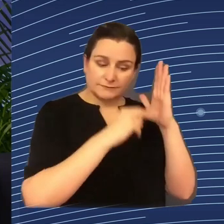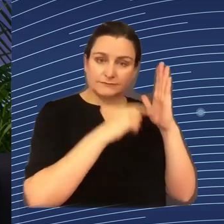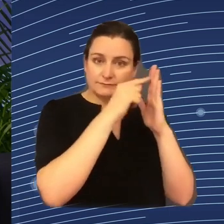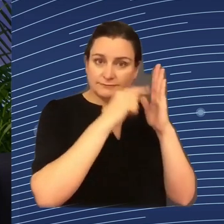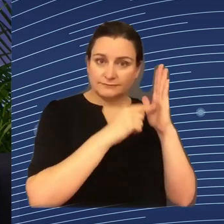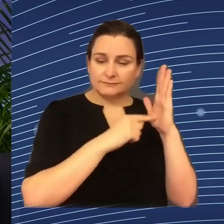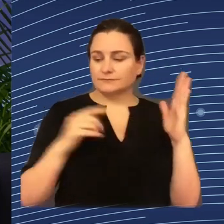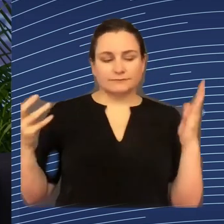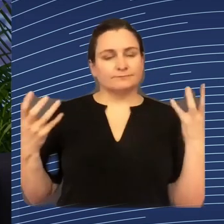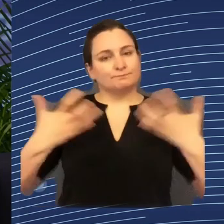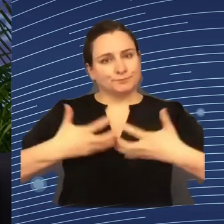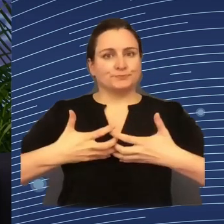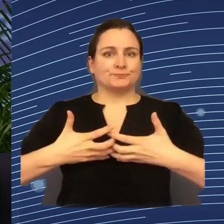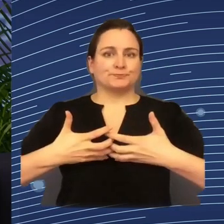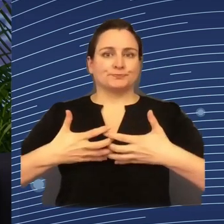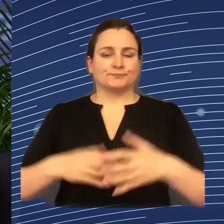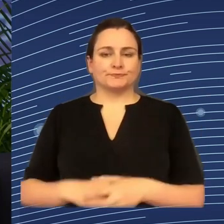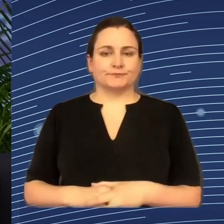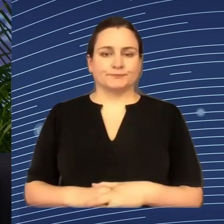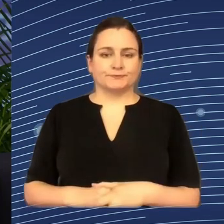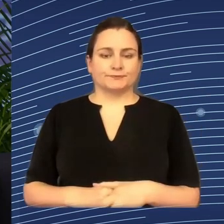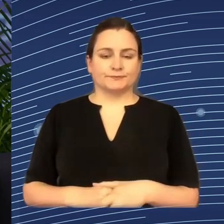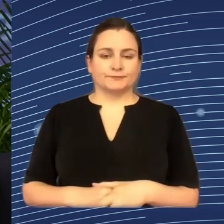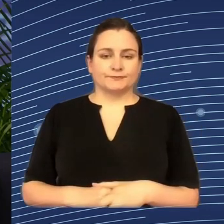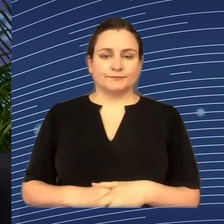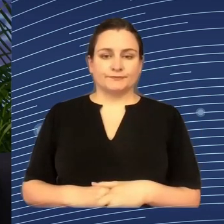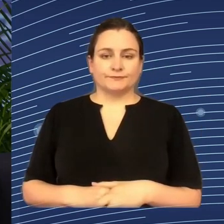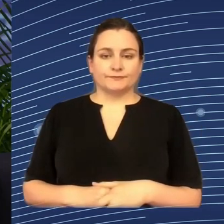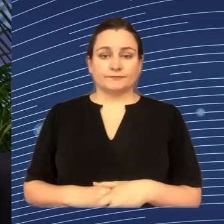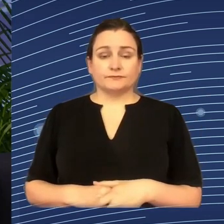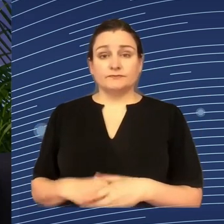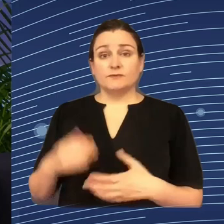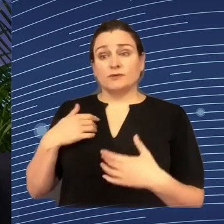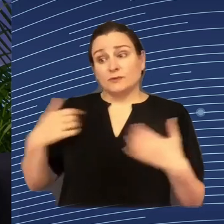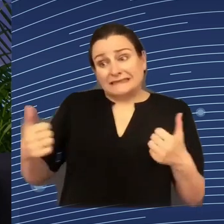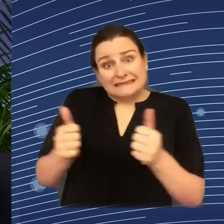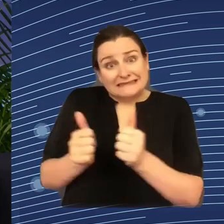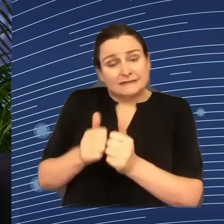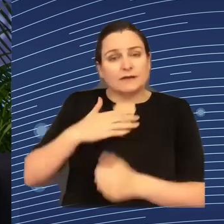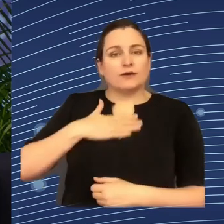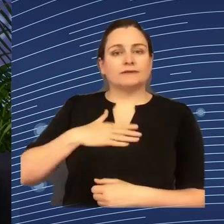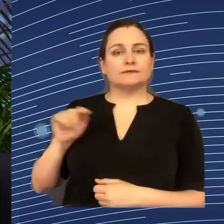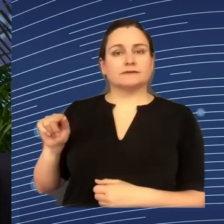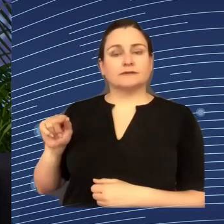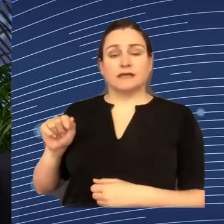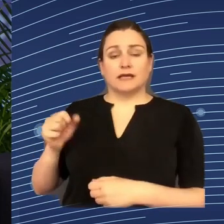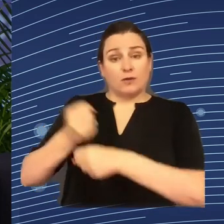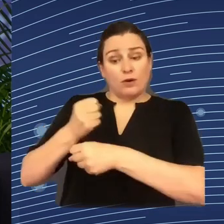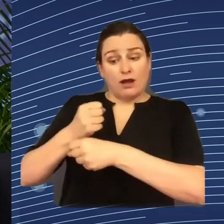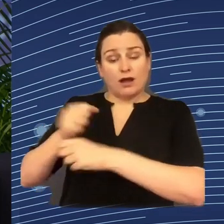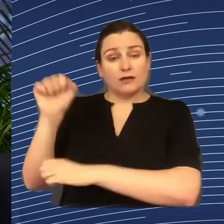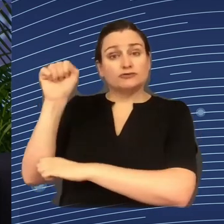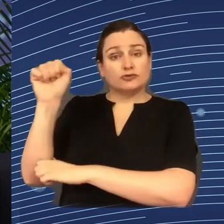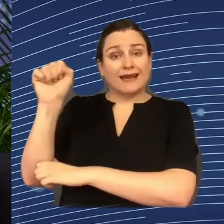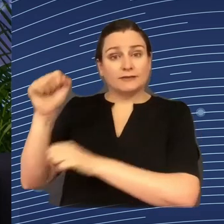the one we need to have on board, in particular the trade unions, are not part of the whole picture when it comes to